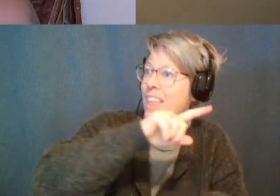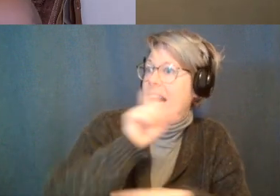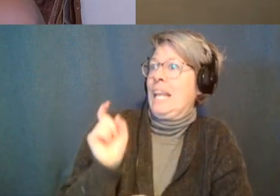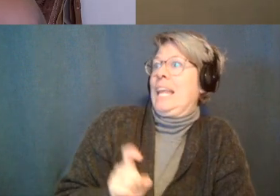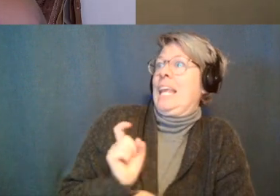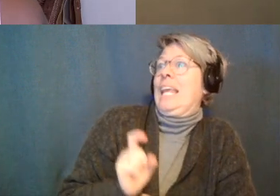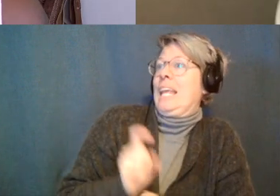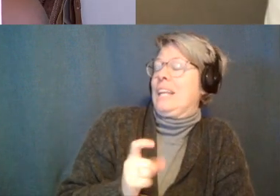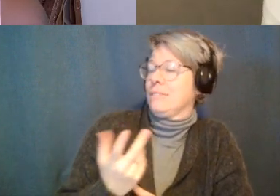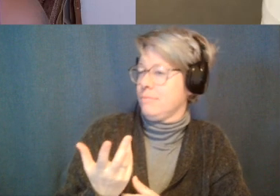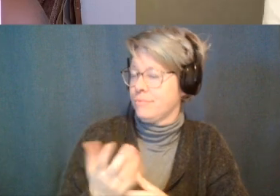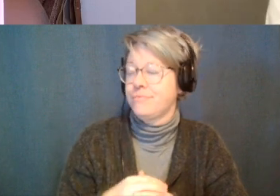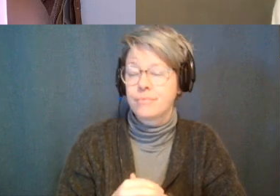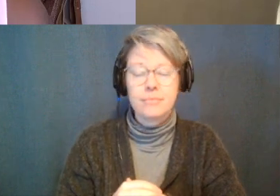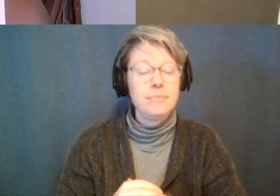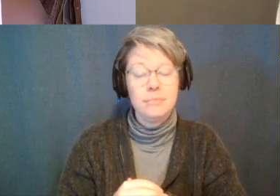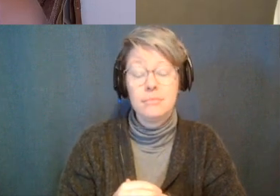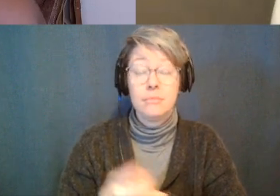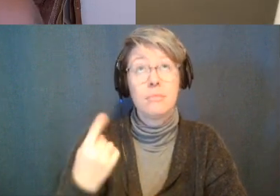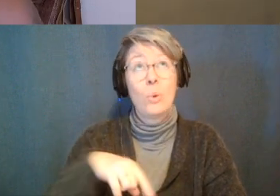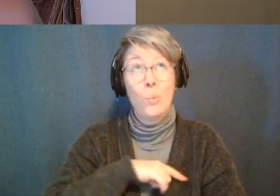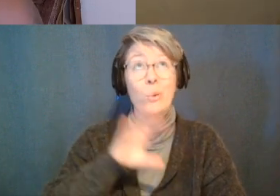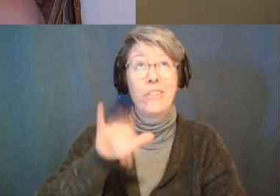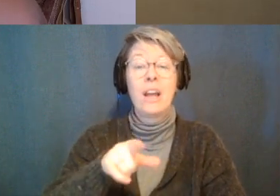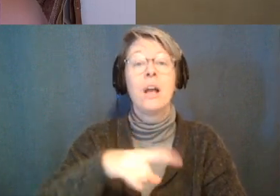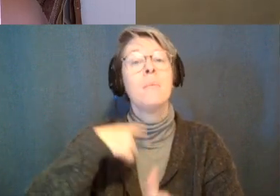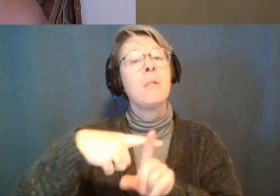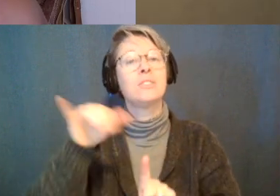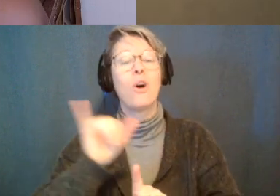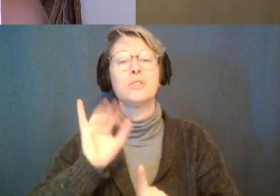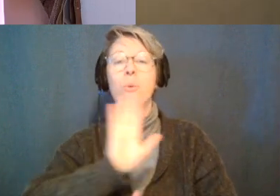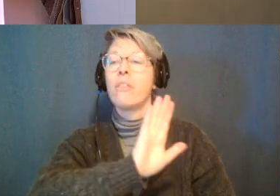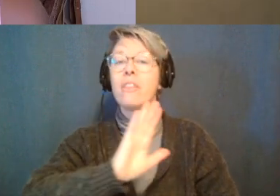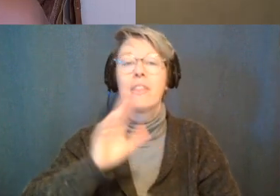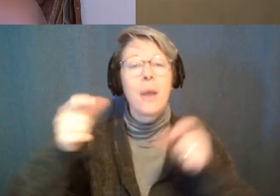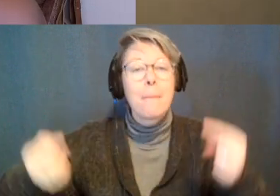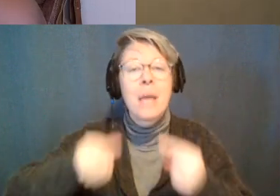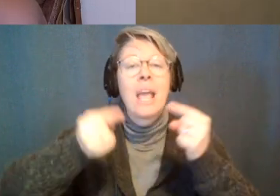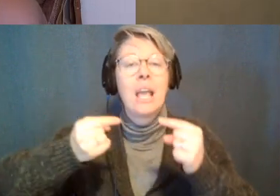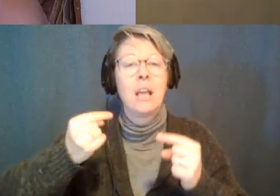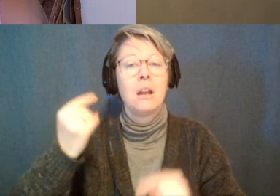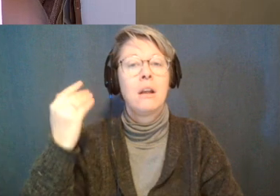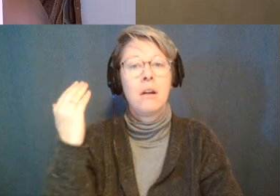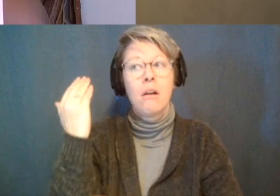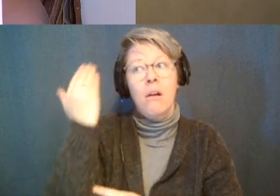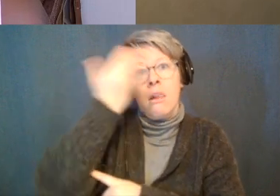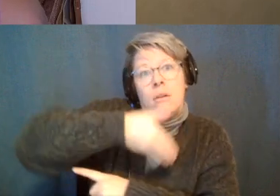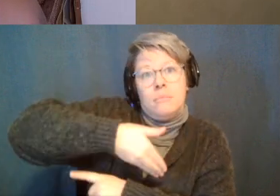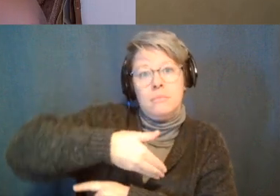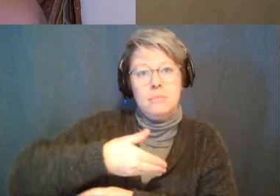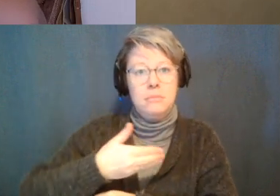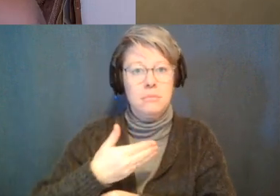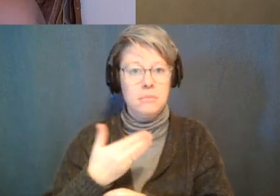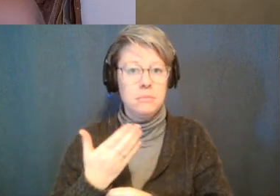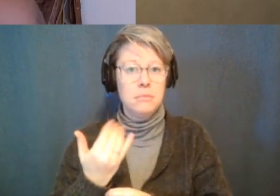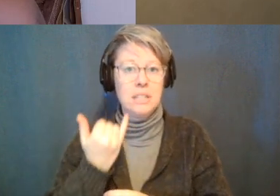like when we break it down and then we're part of that and then also we're part of them masking their pain in some kind of way so it's like if they don't have that